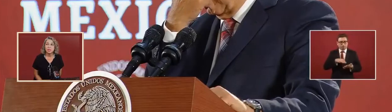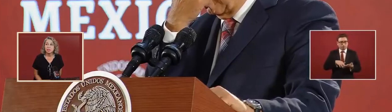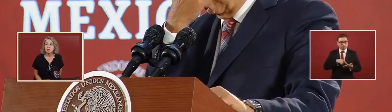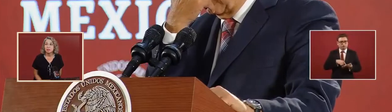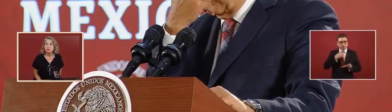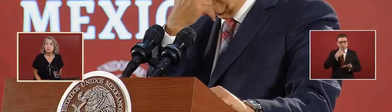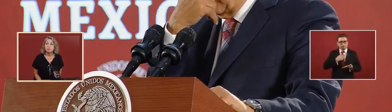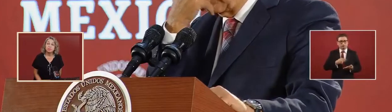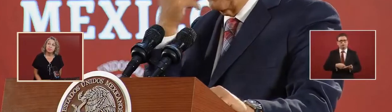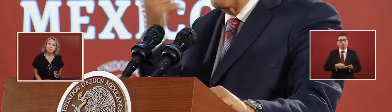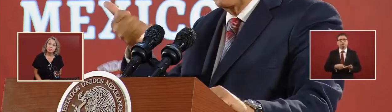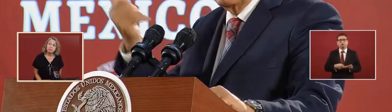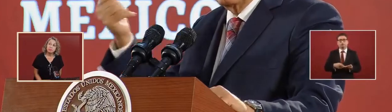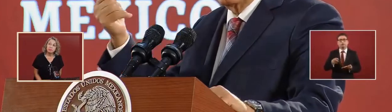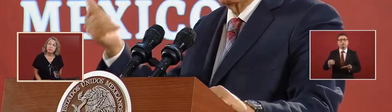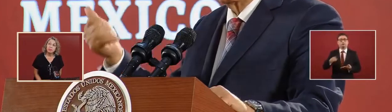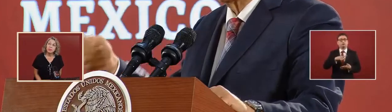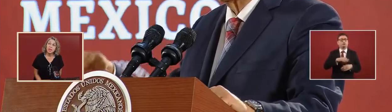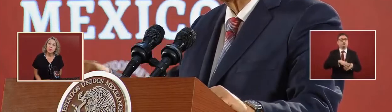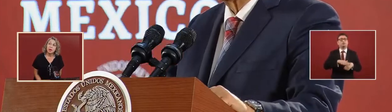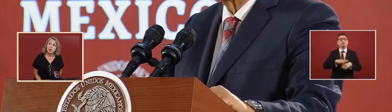they were already asking